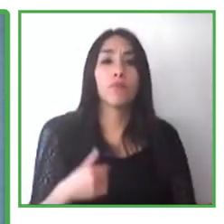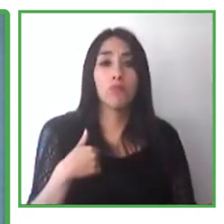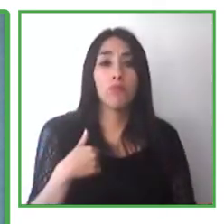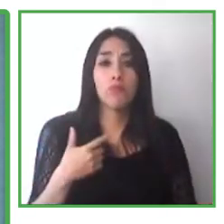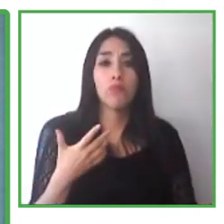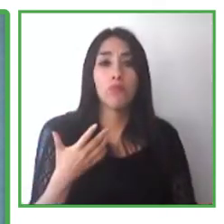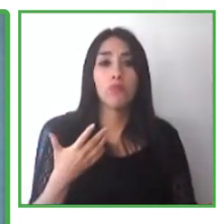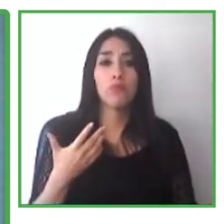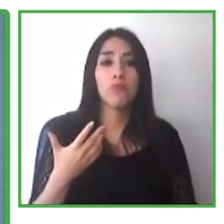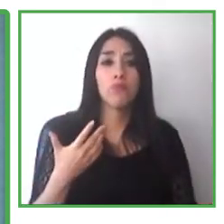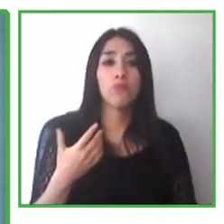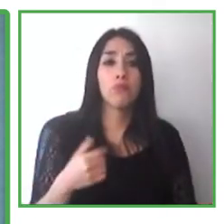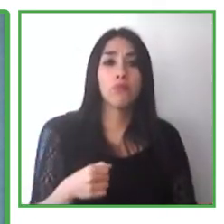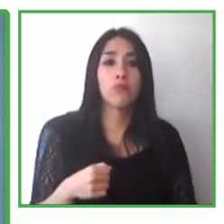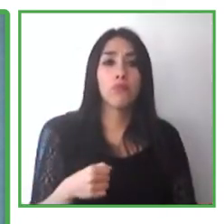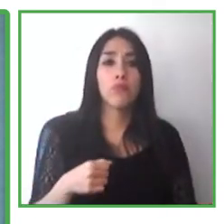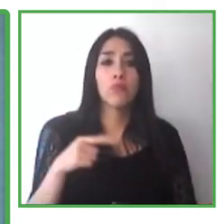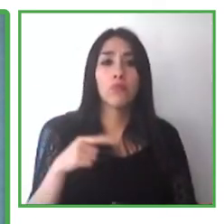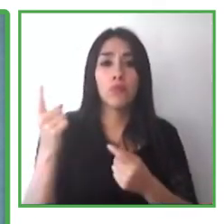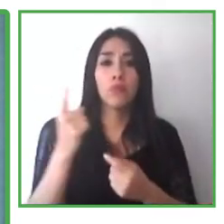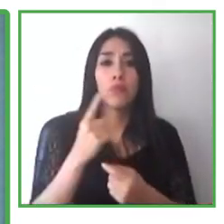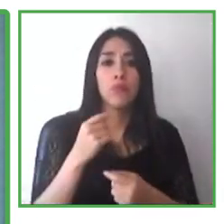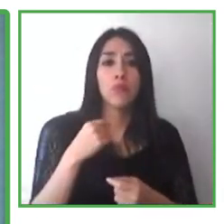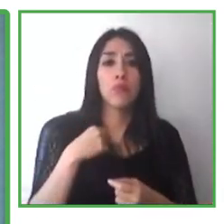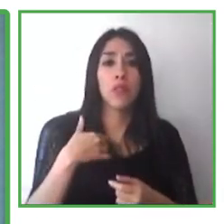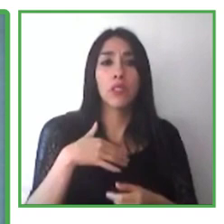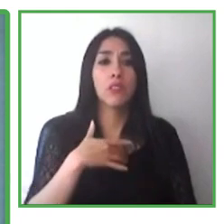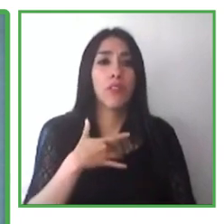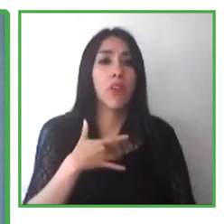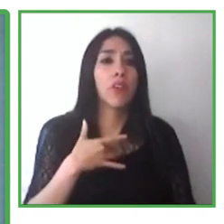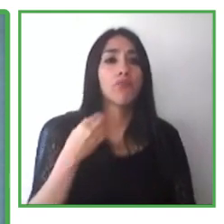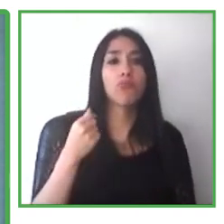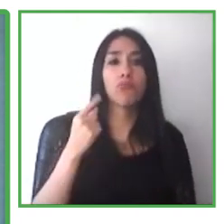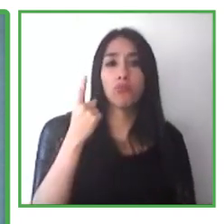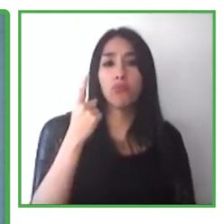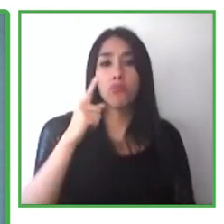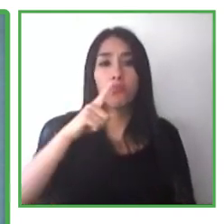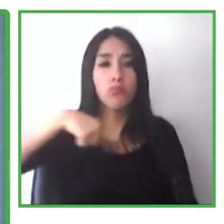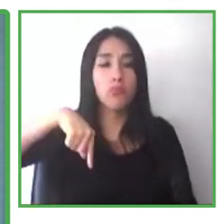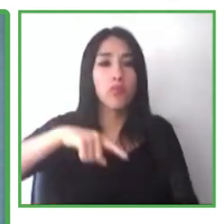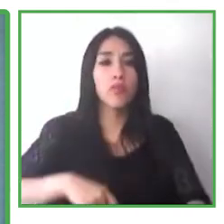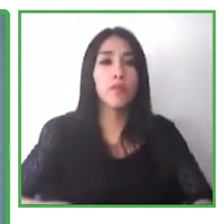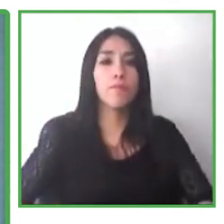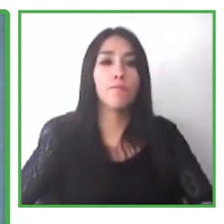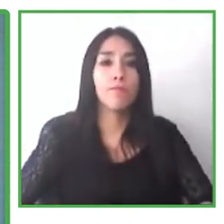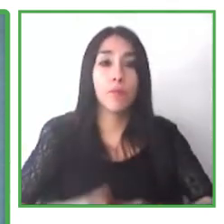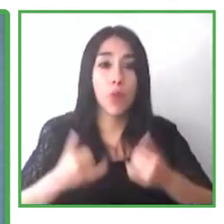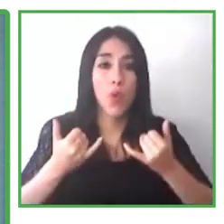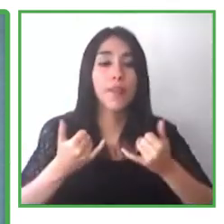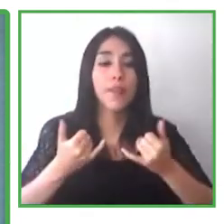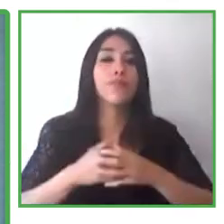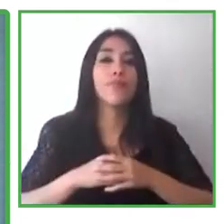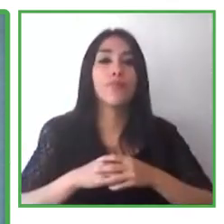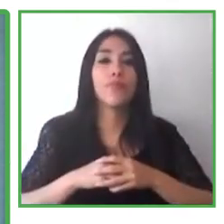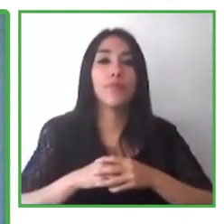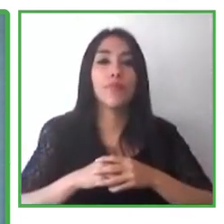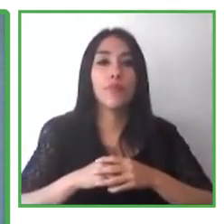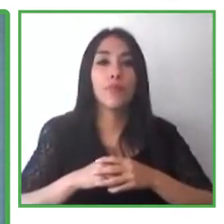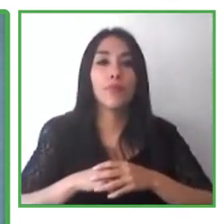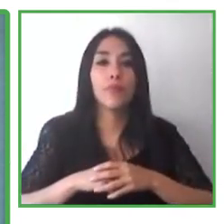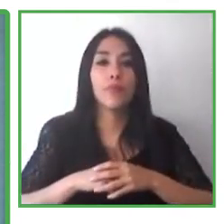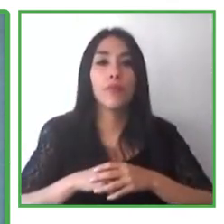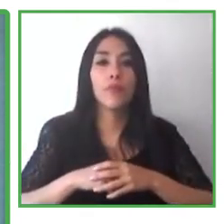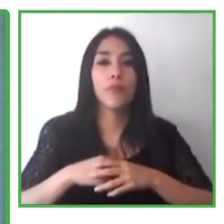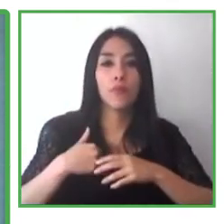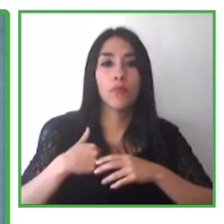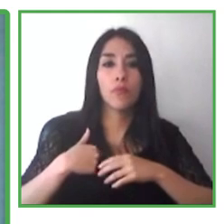stop. We invite them. Normally, that will end in the bin of most of